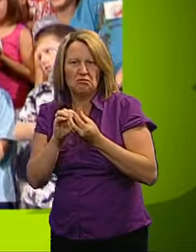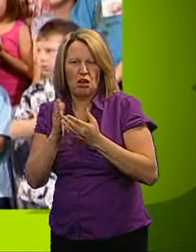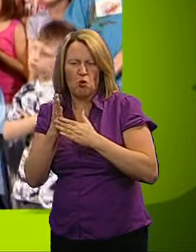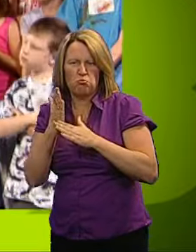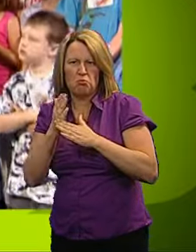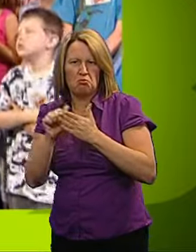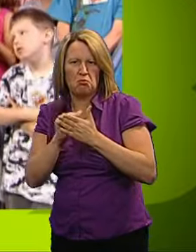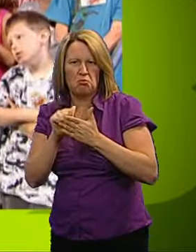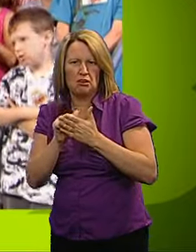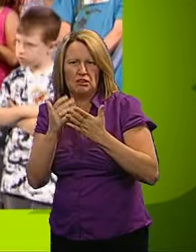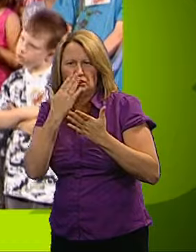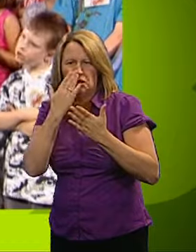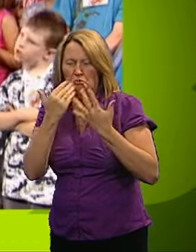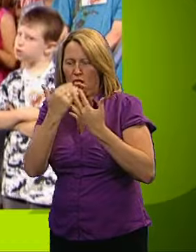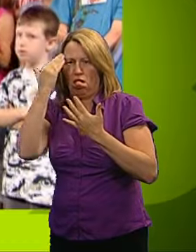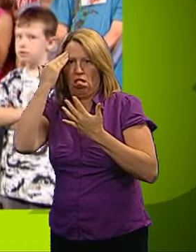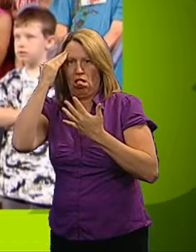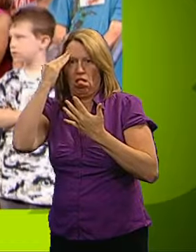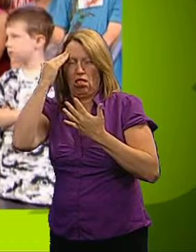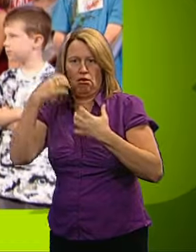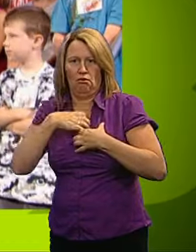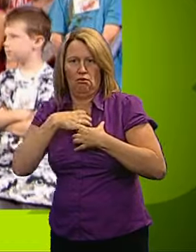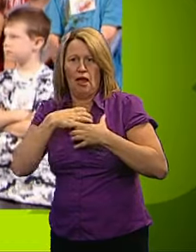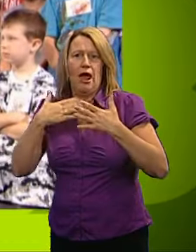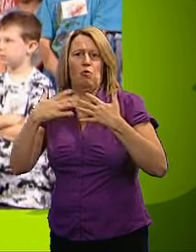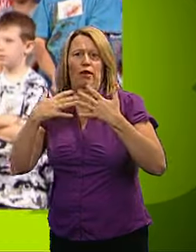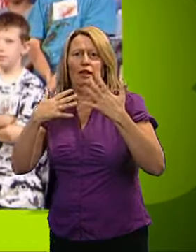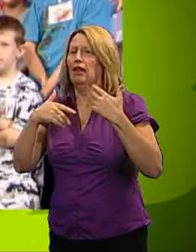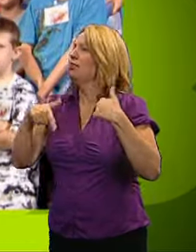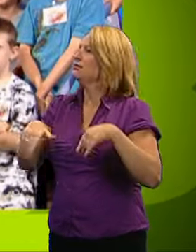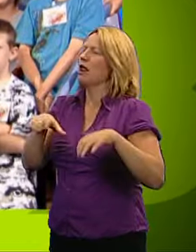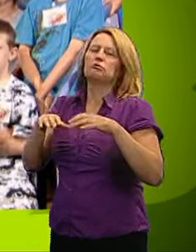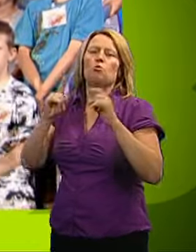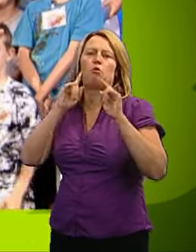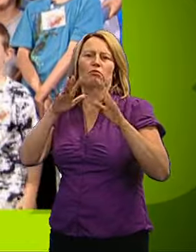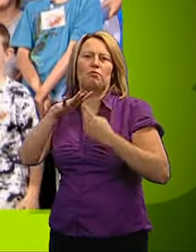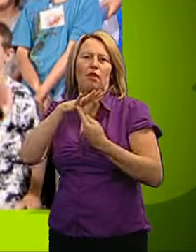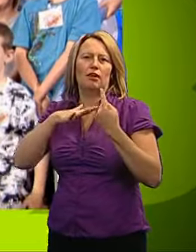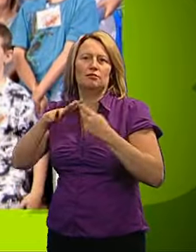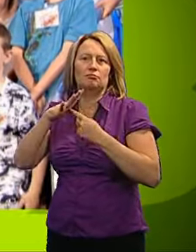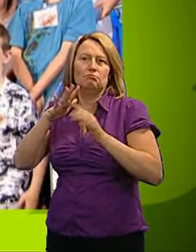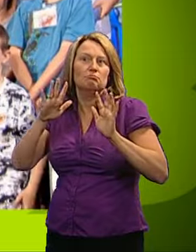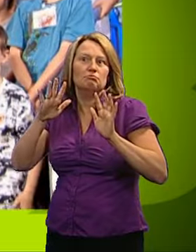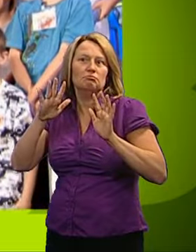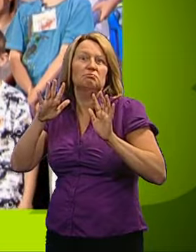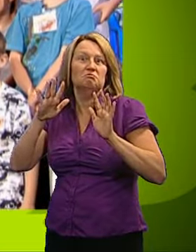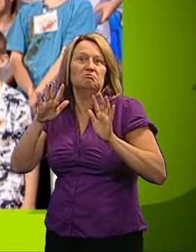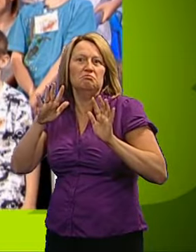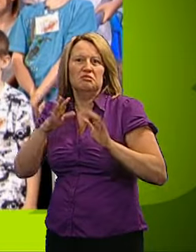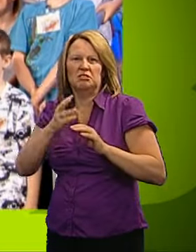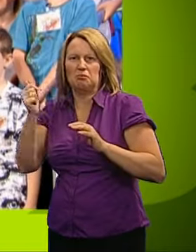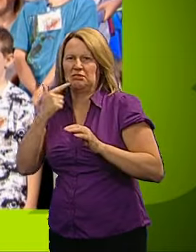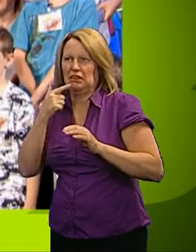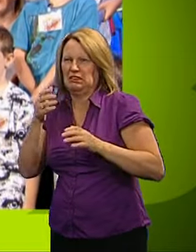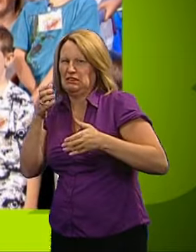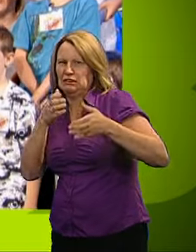they've sort of invaded my mind. It's terrifying. Anyway, this lab, it is a wonderful place considered by some say it's